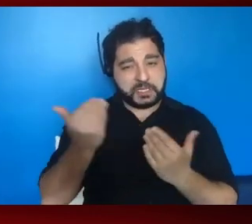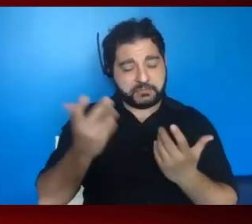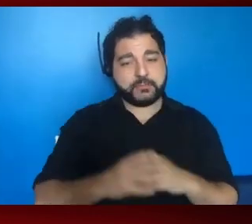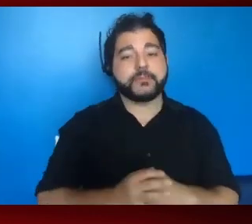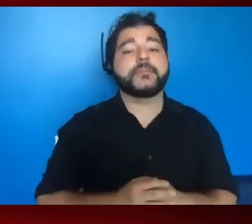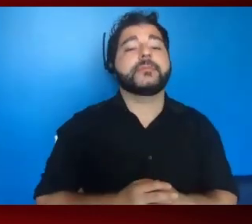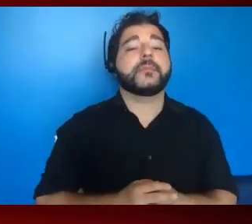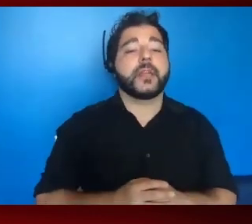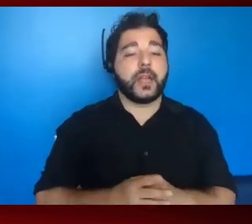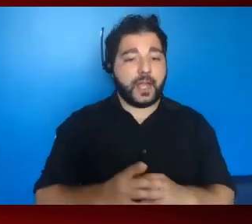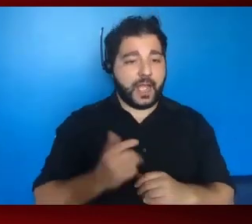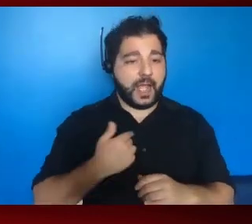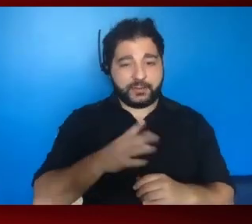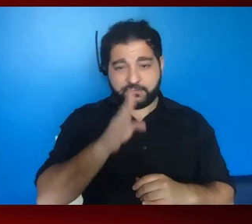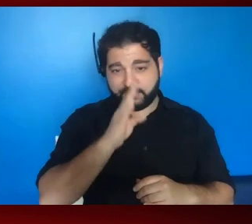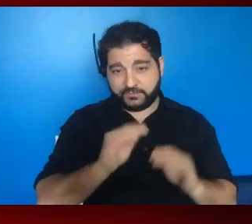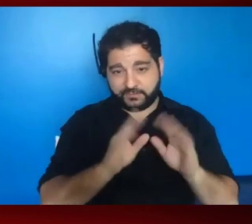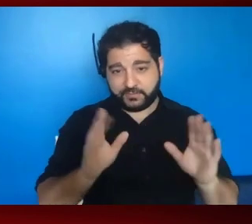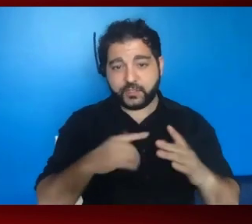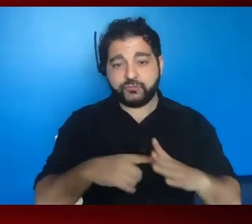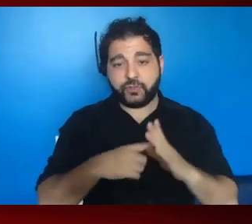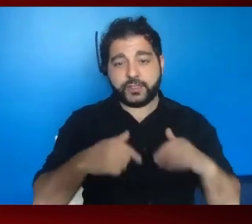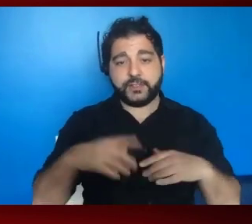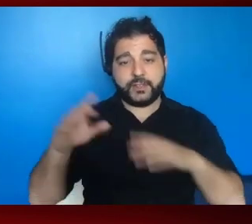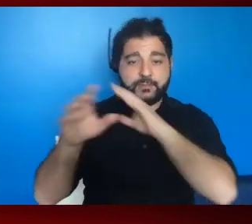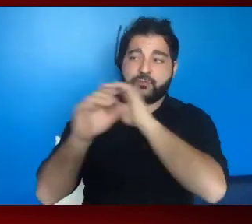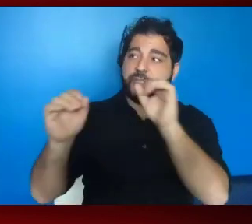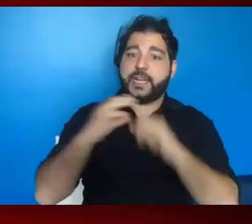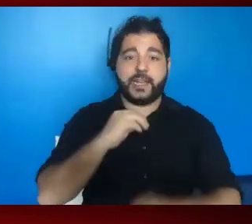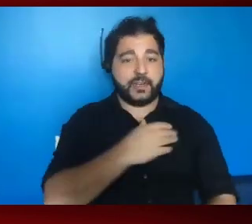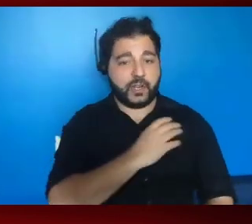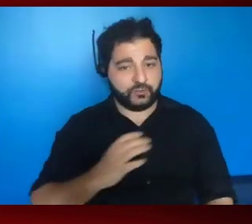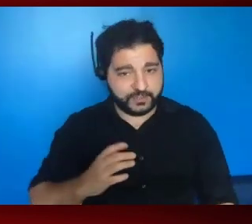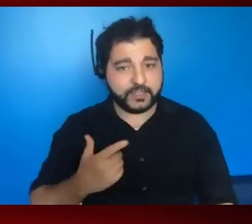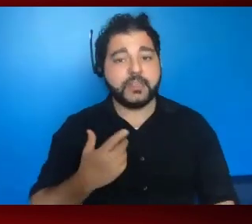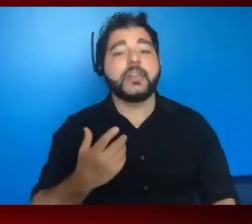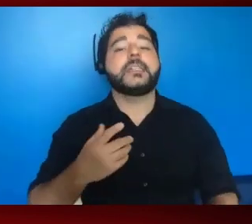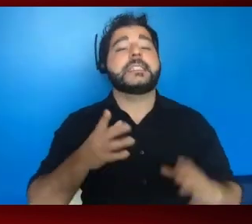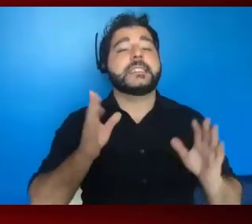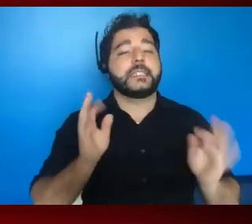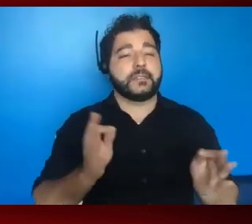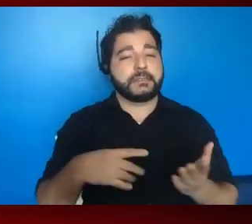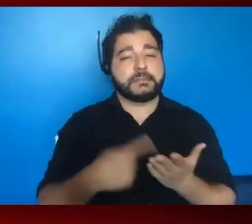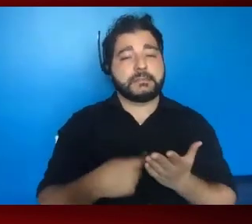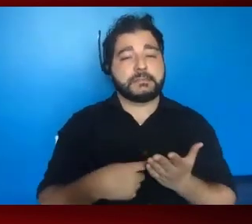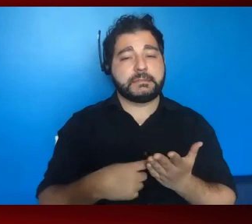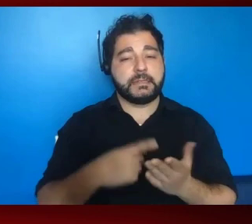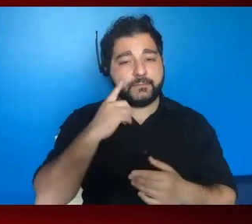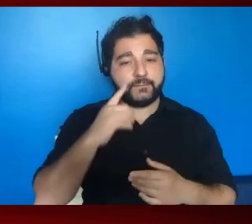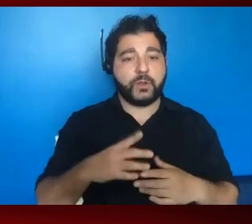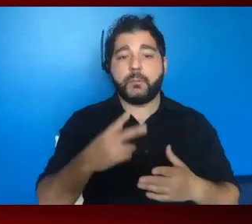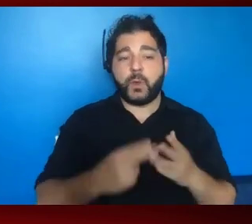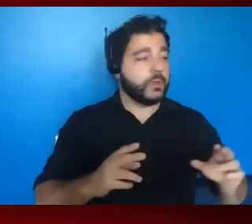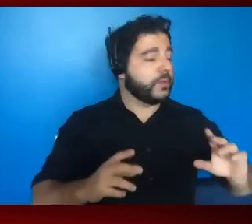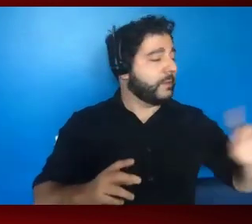I'm going to be kind of direct here and say that at the start of this administration and Congress, there was certainly talk and overtures towards bipartisanship,